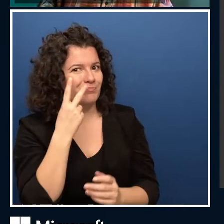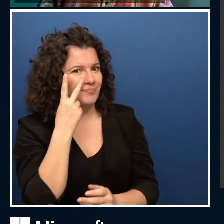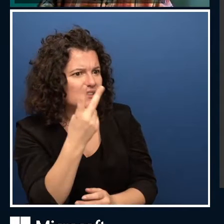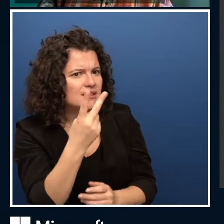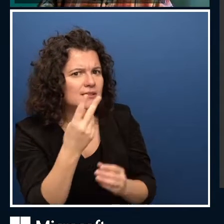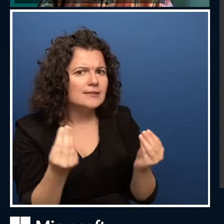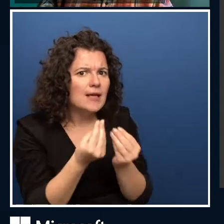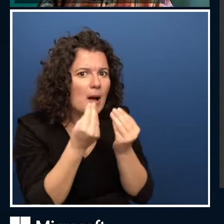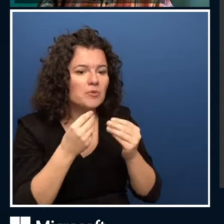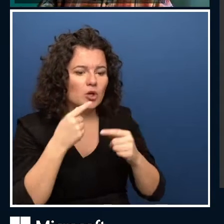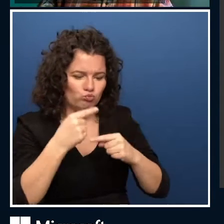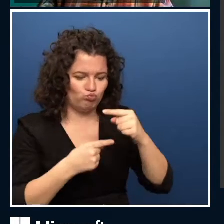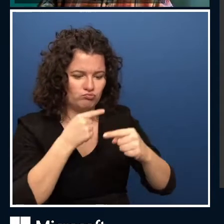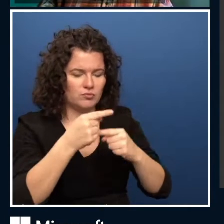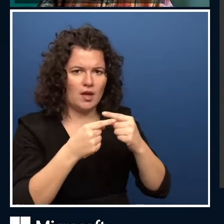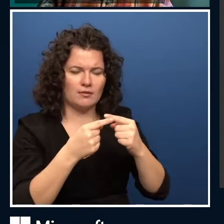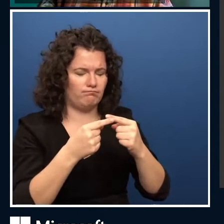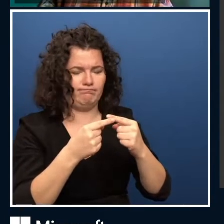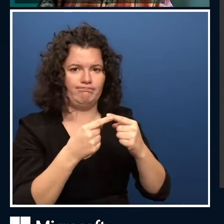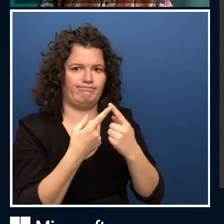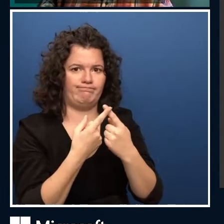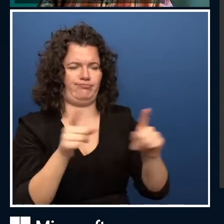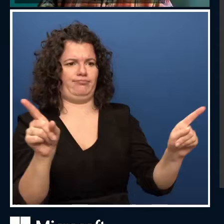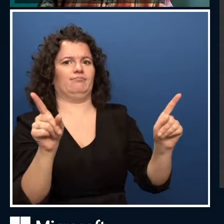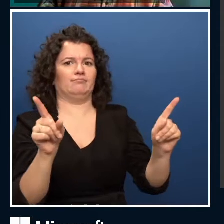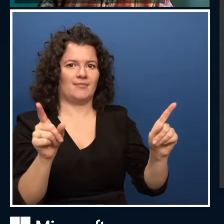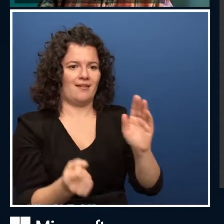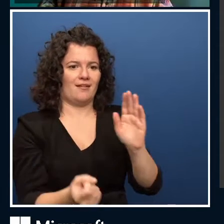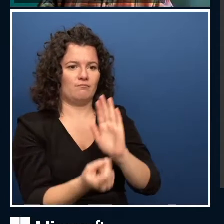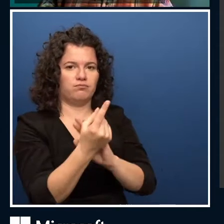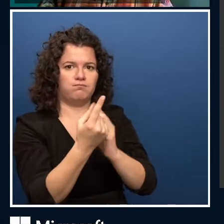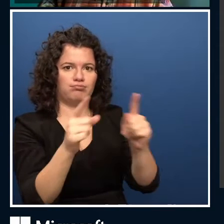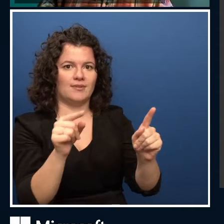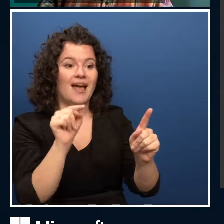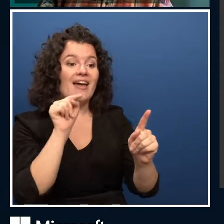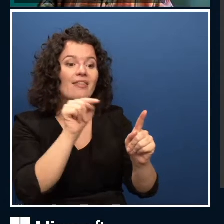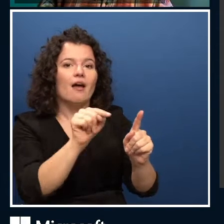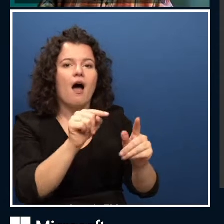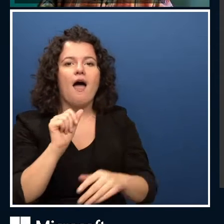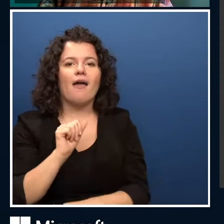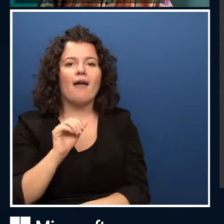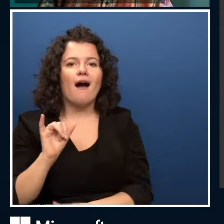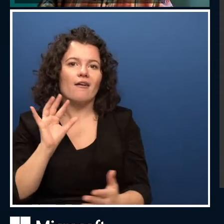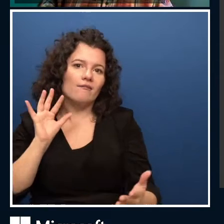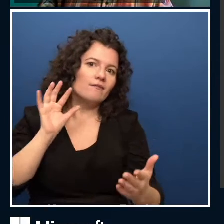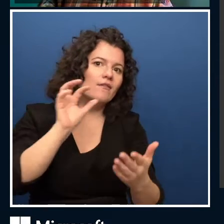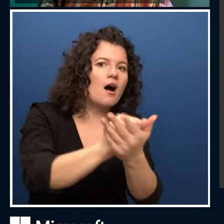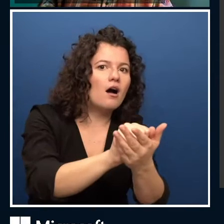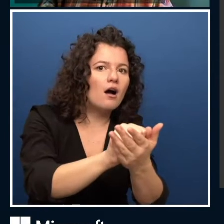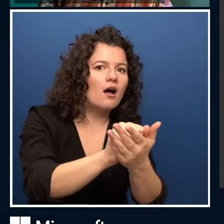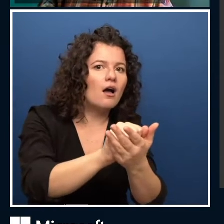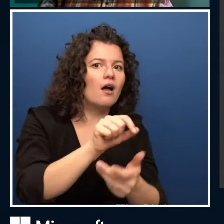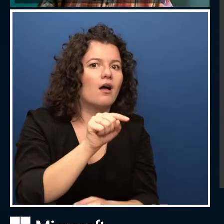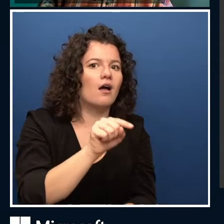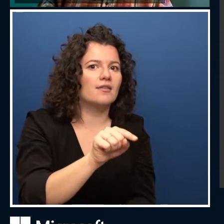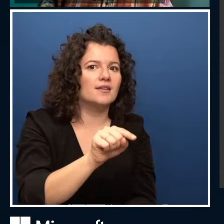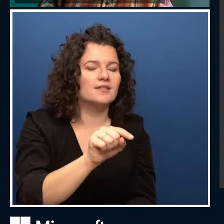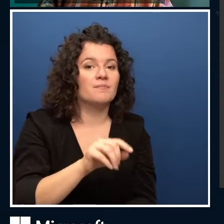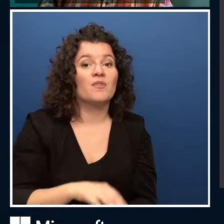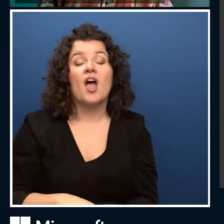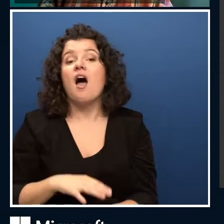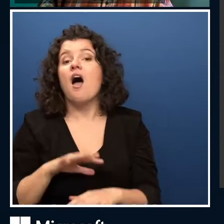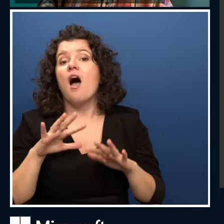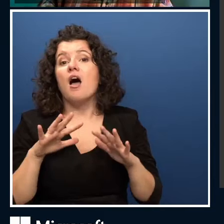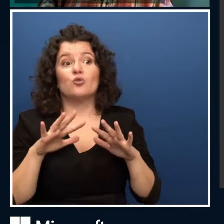all of these different things you don't have to build yourself. You potentially need a lot less data. There's a lot less maintenance.